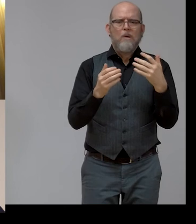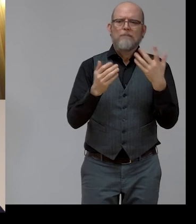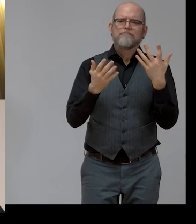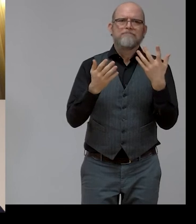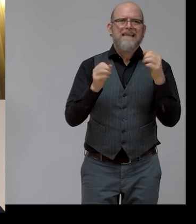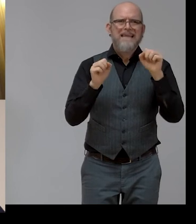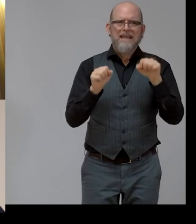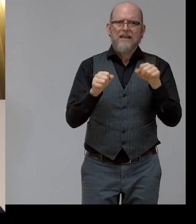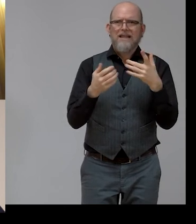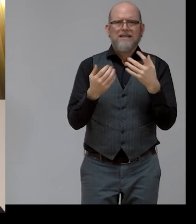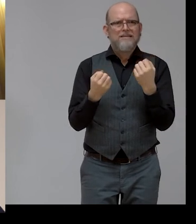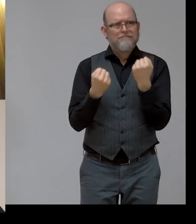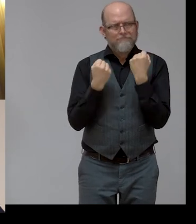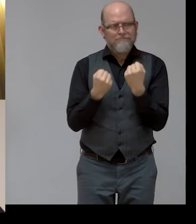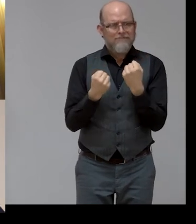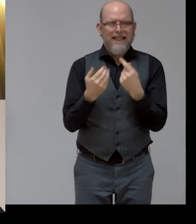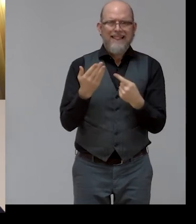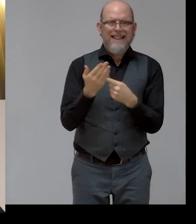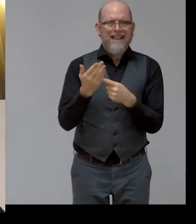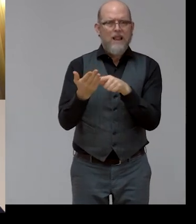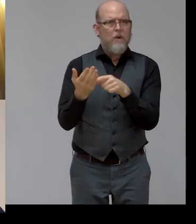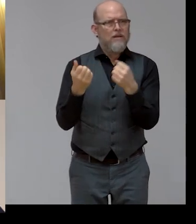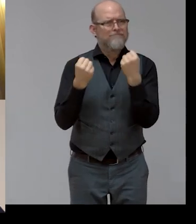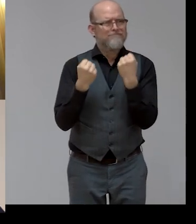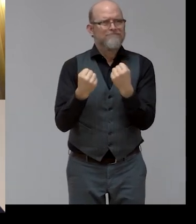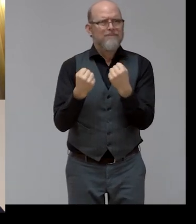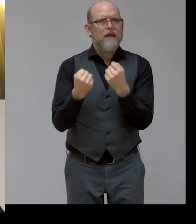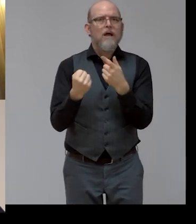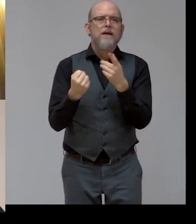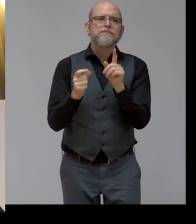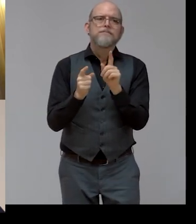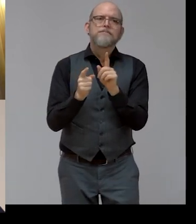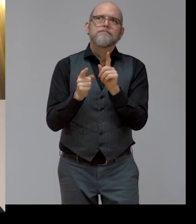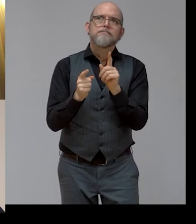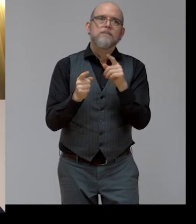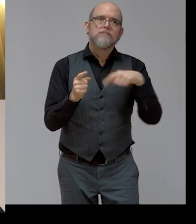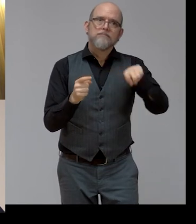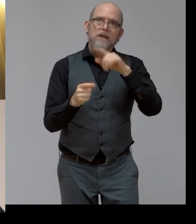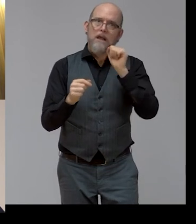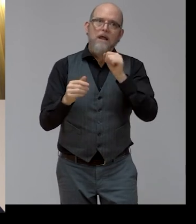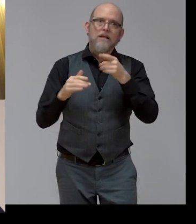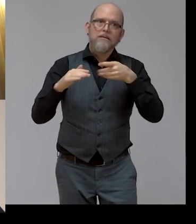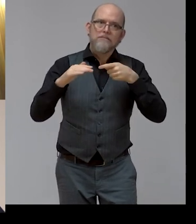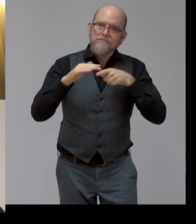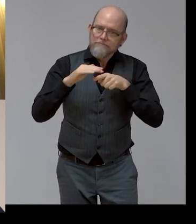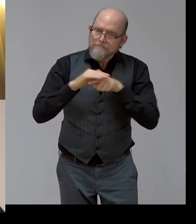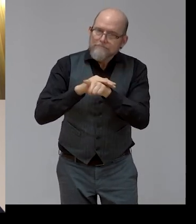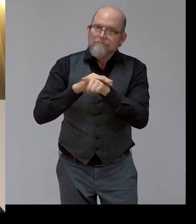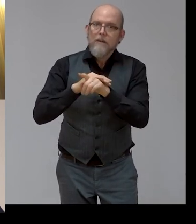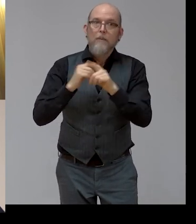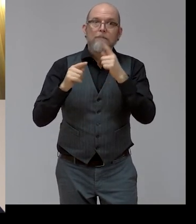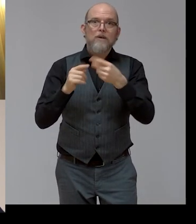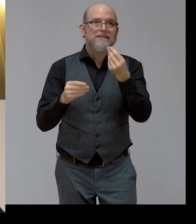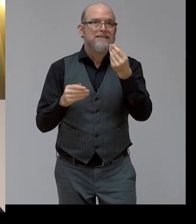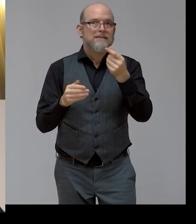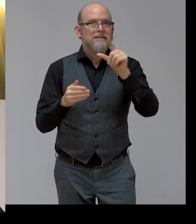is not only available, but also affordable and accessible. But maybe first to Brando, Brando,